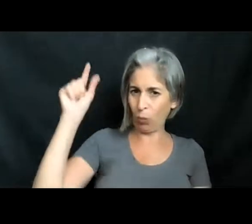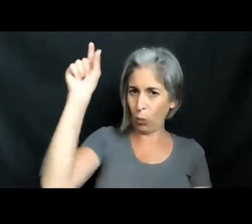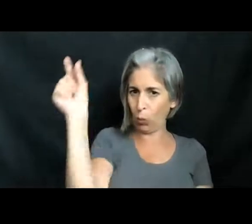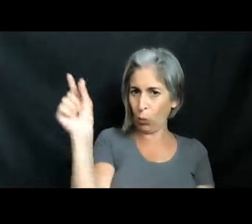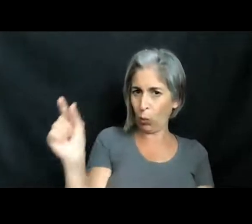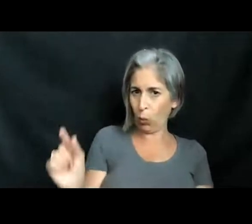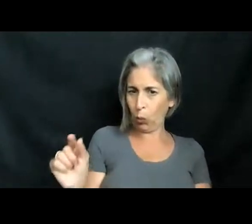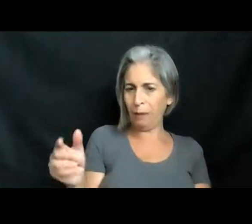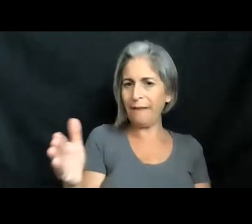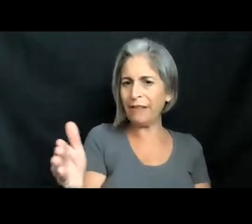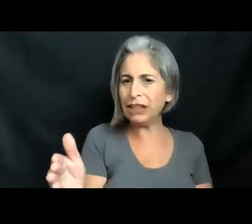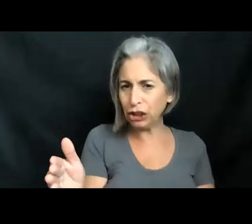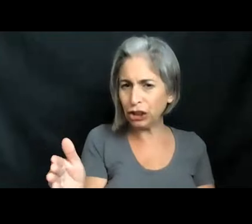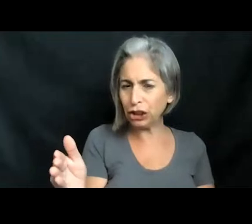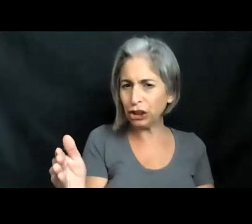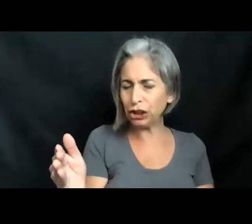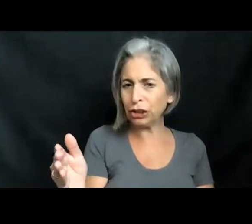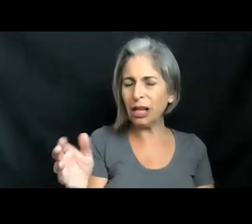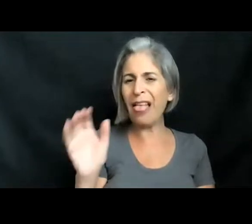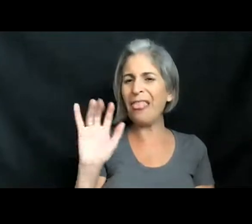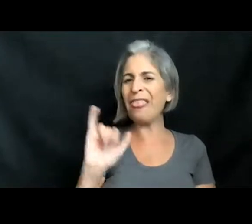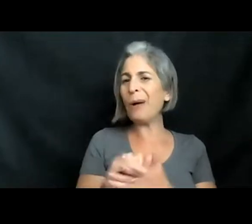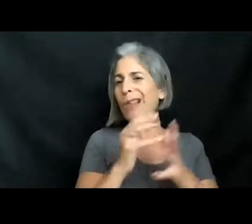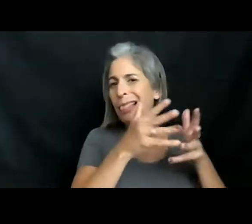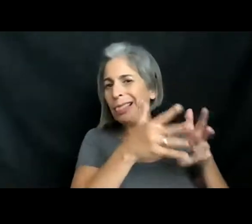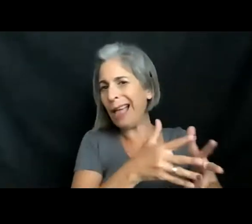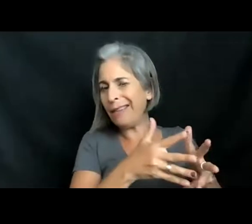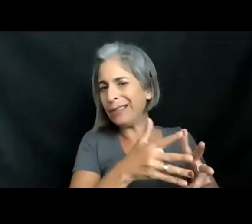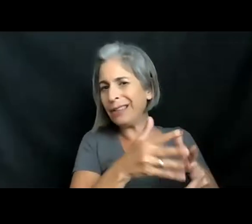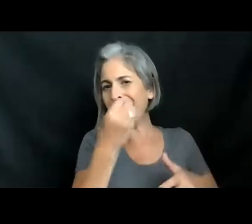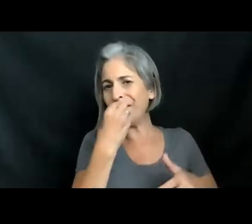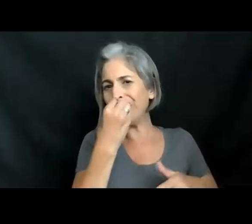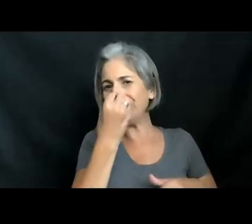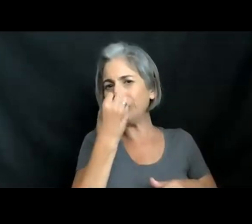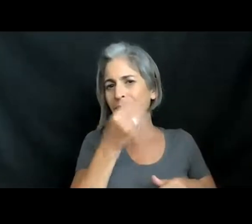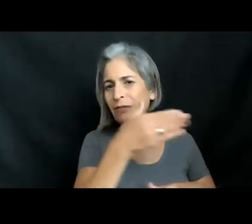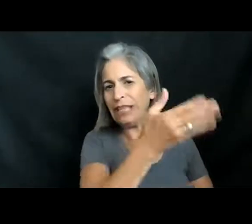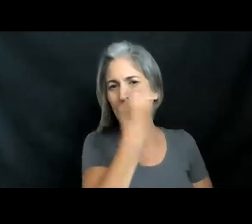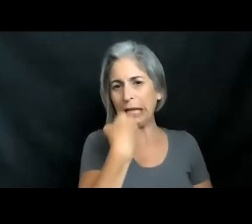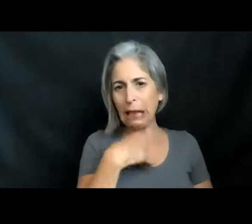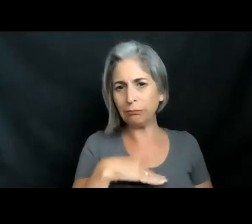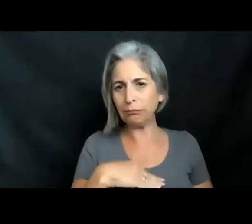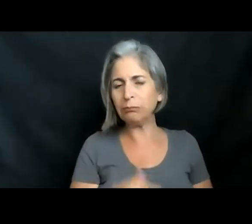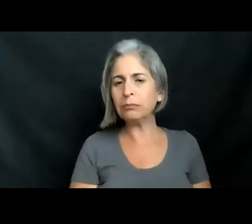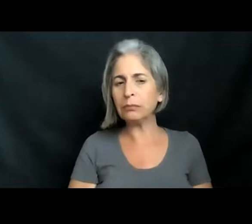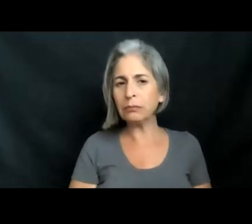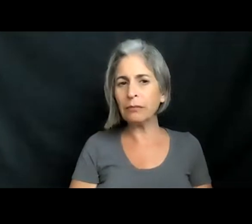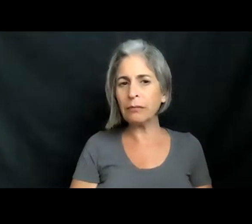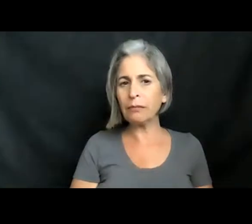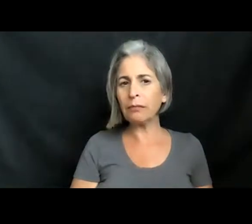spiking out. So that is the remnants of a fish he ate. And over here is quite